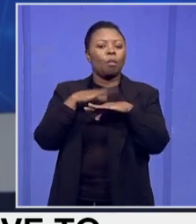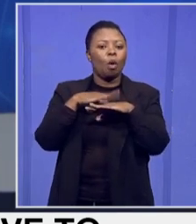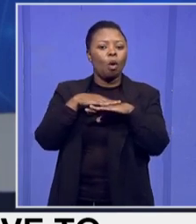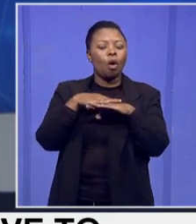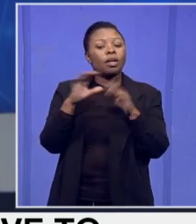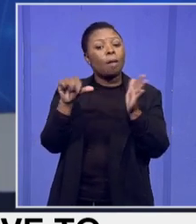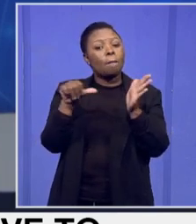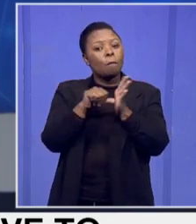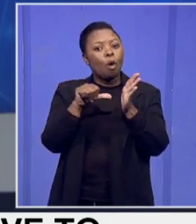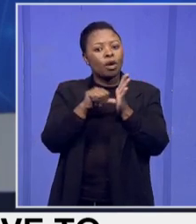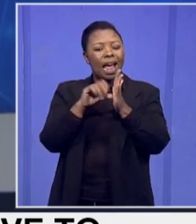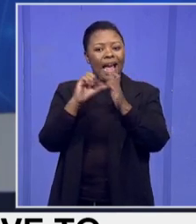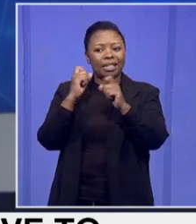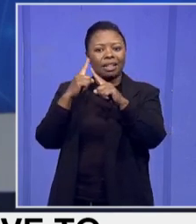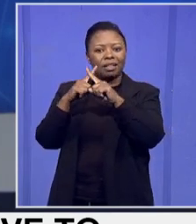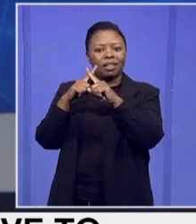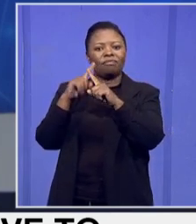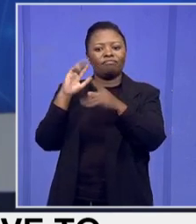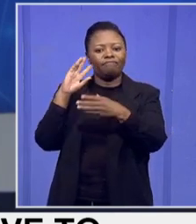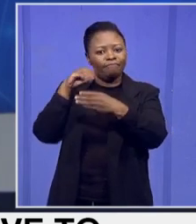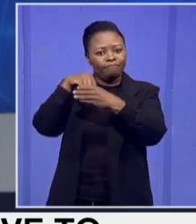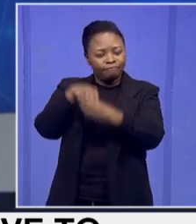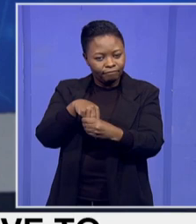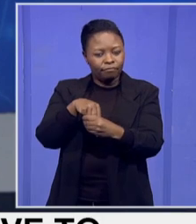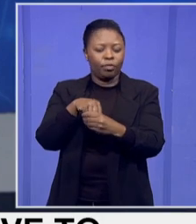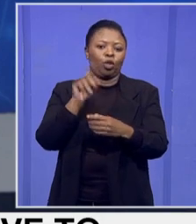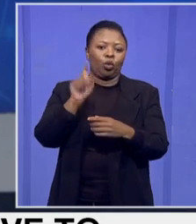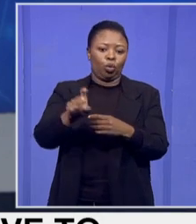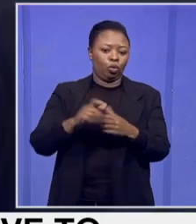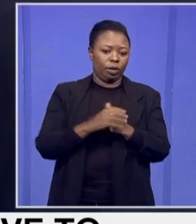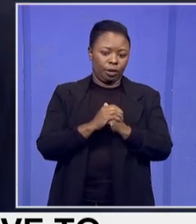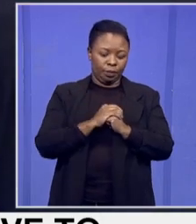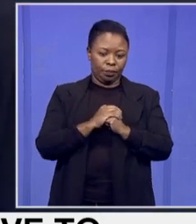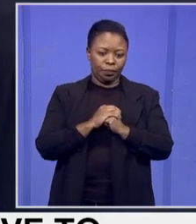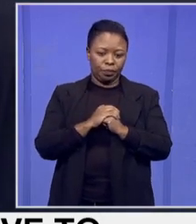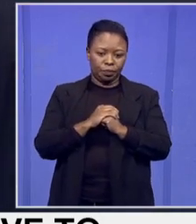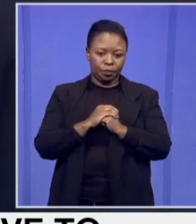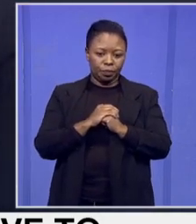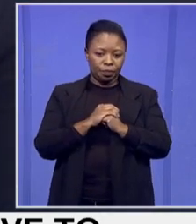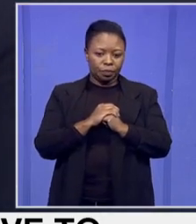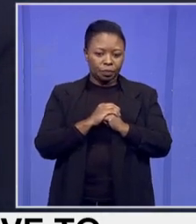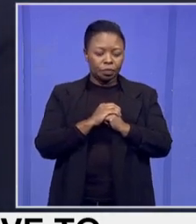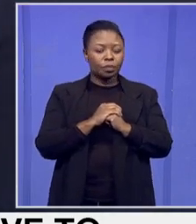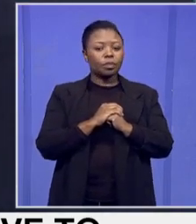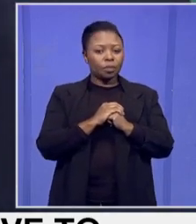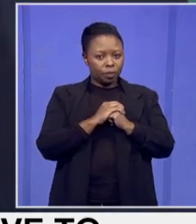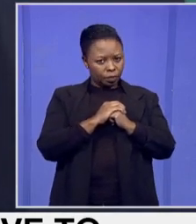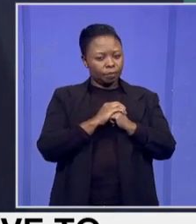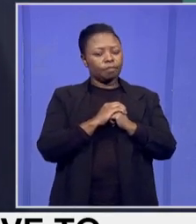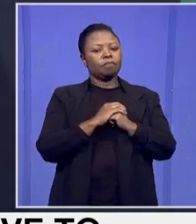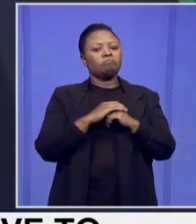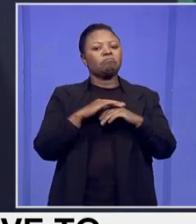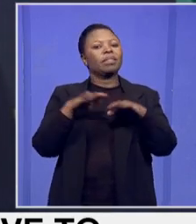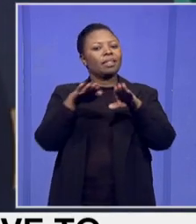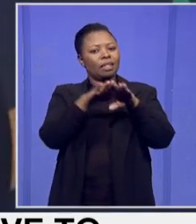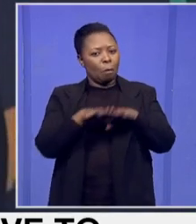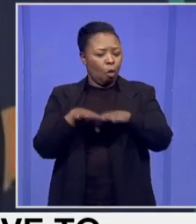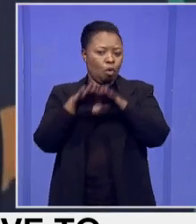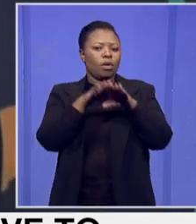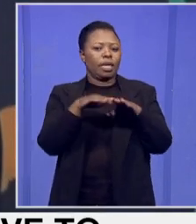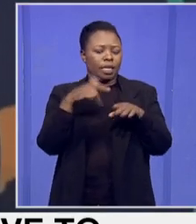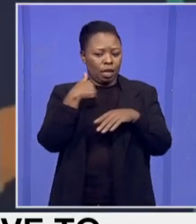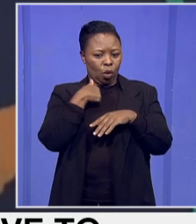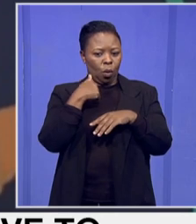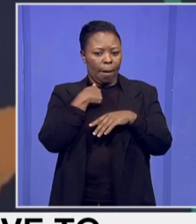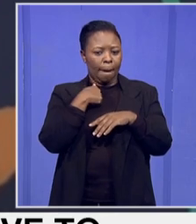executive accounting to its citizens. We strengthen democracy for sure. One sure way is that